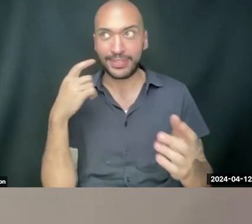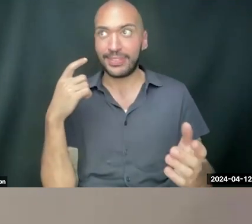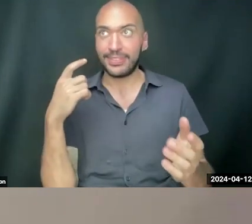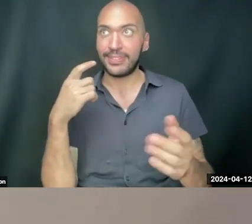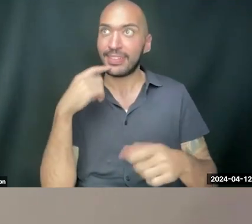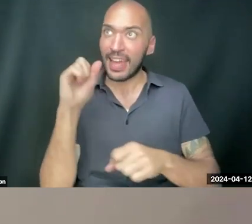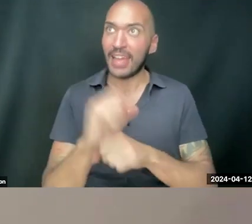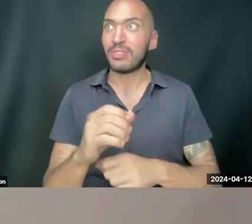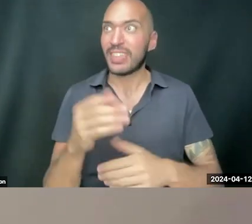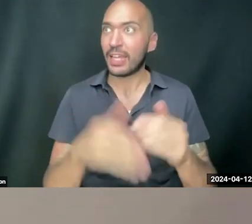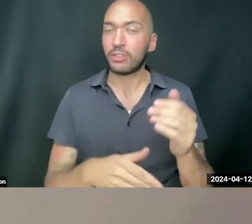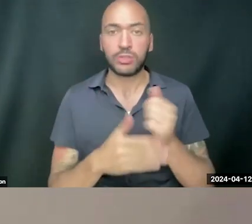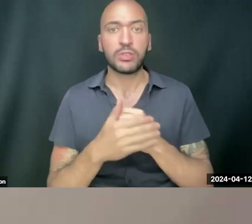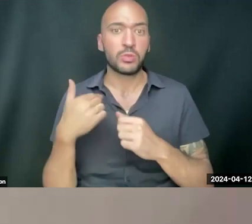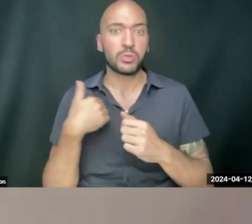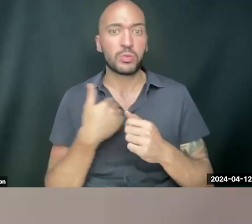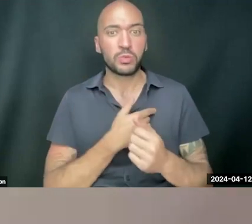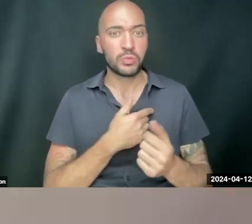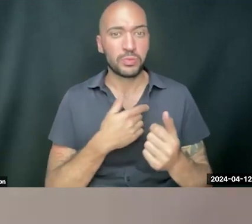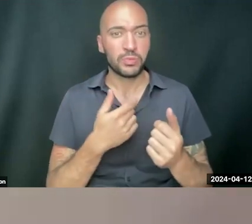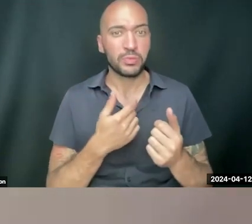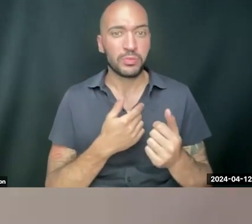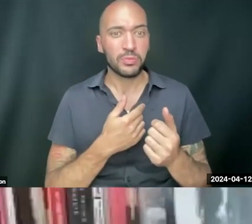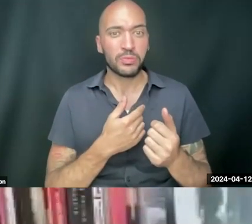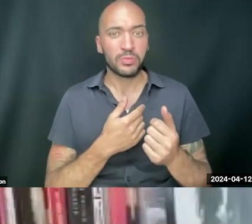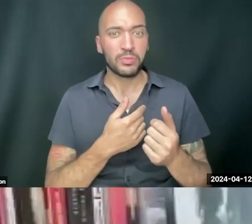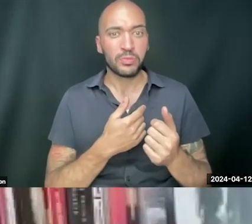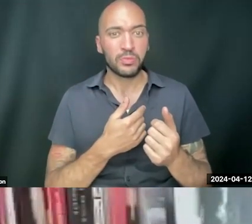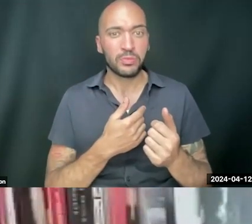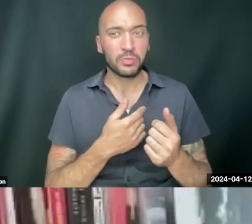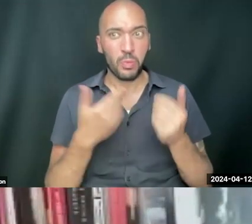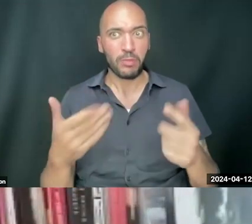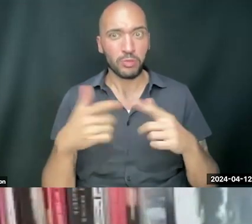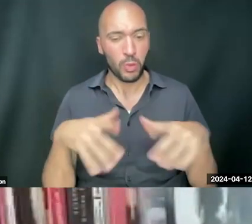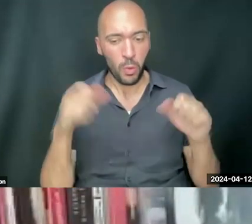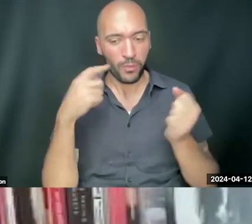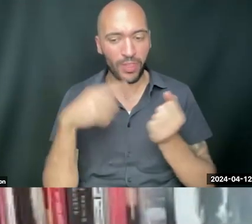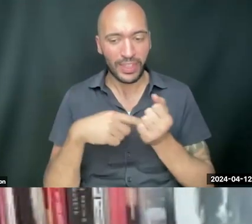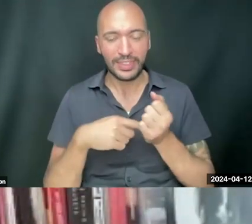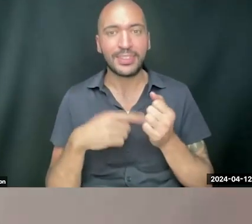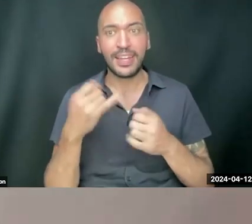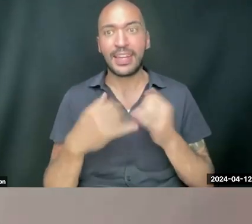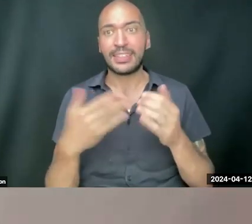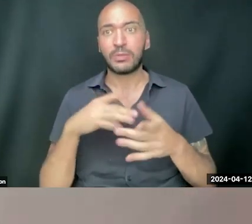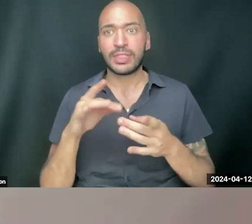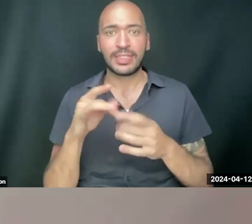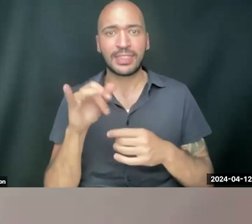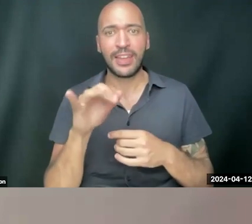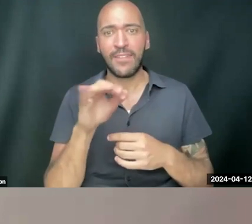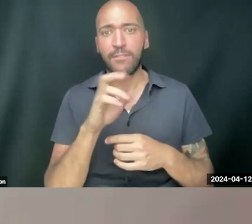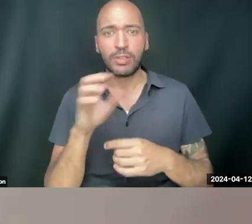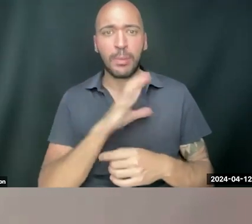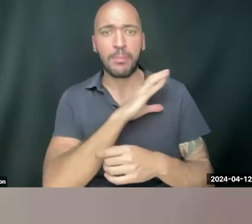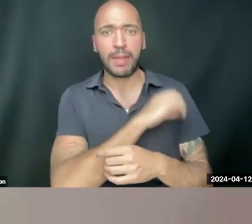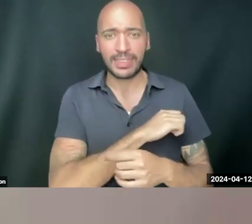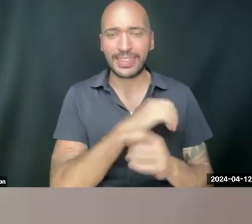actualized. We will continue to hope for it. And, um, and that's a last thing to say that free Palestine in Arabic